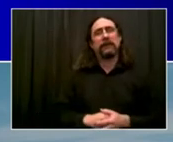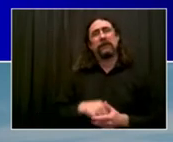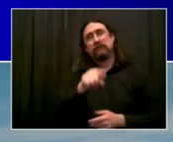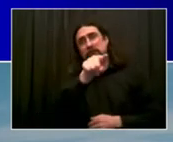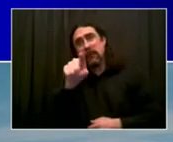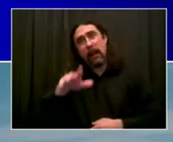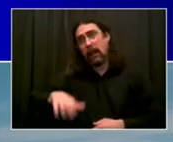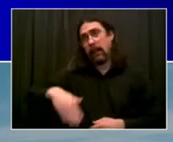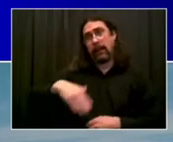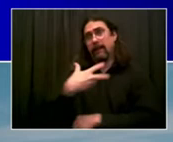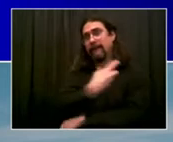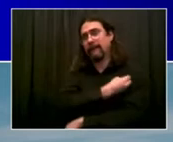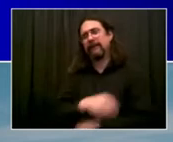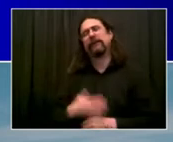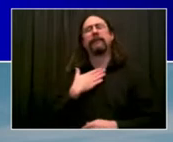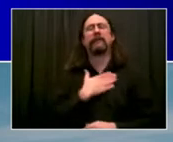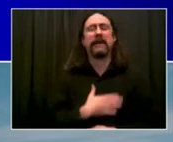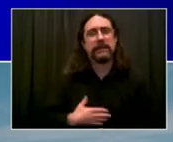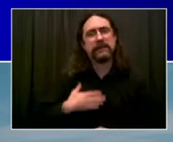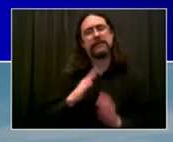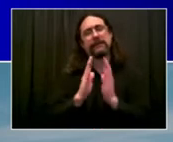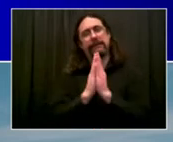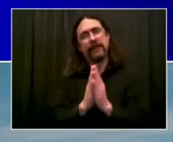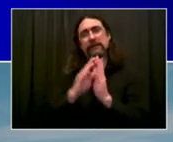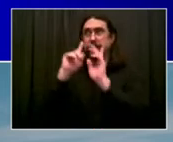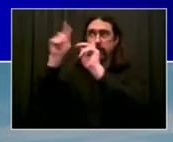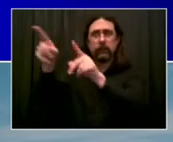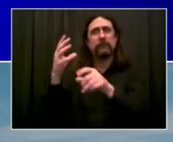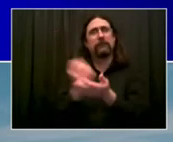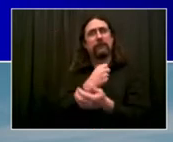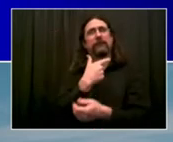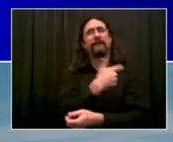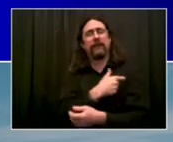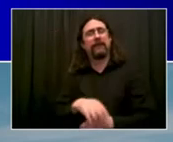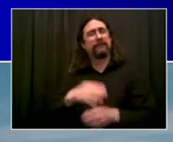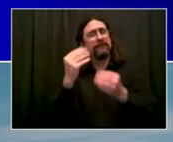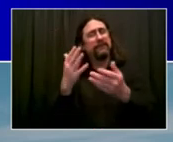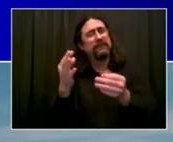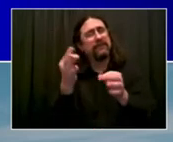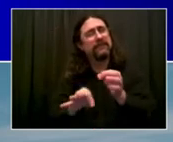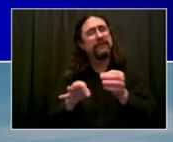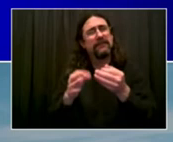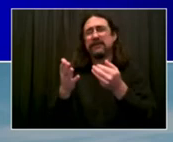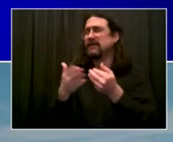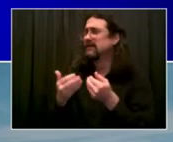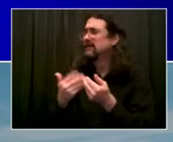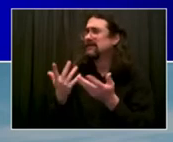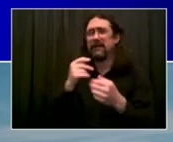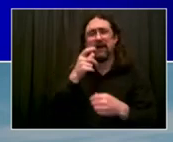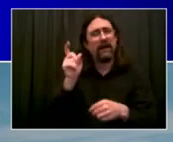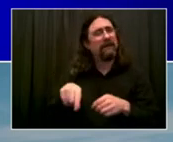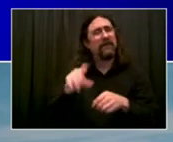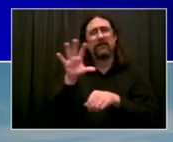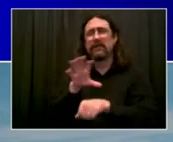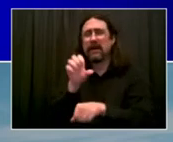It's easier than ever. It's simple. It's convenient. Let's keep moving with vaccinations. Let's keep being smart